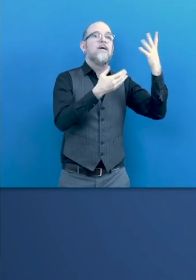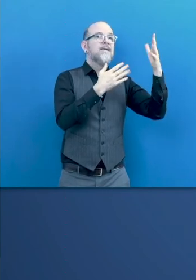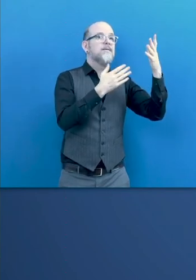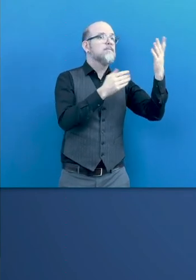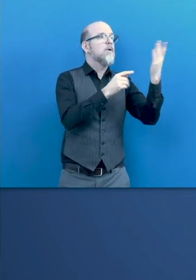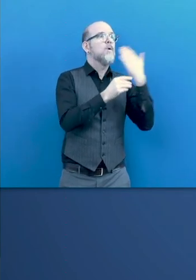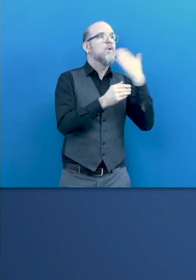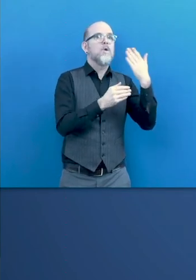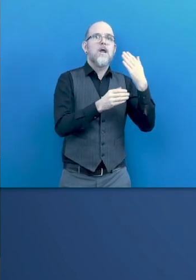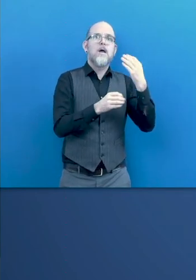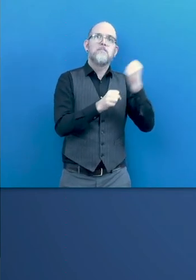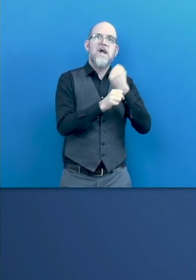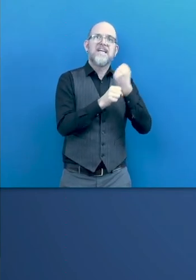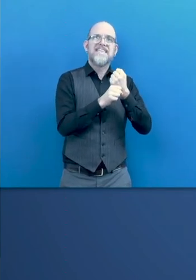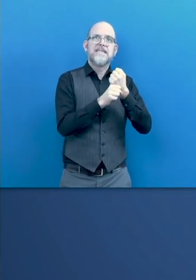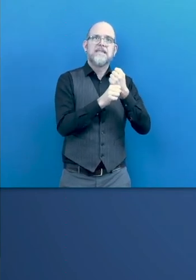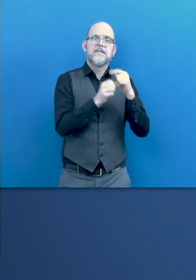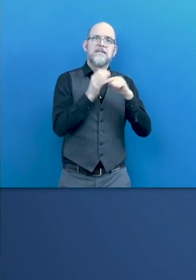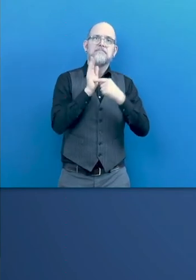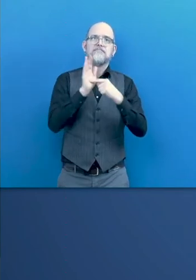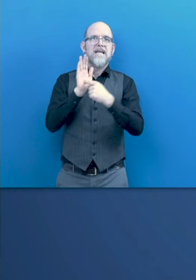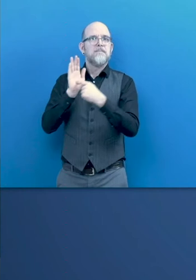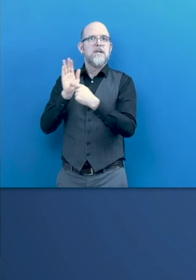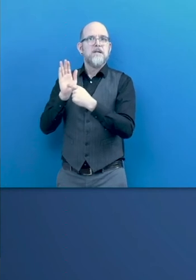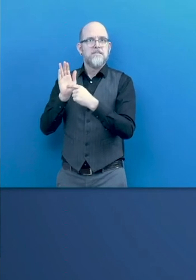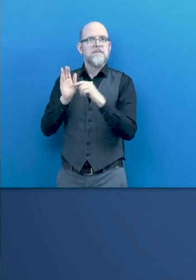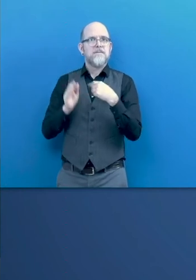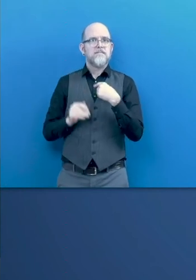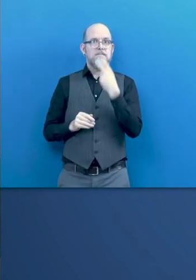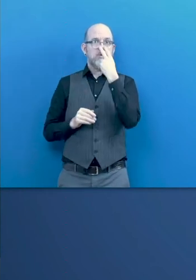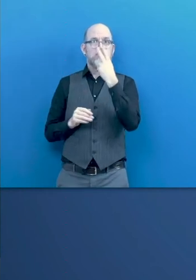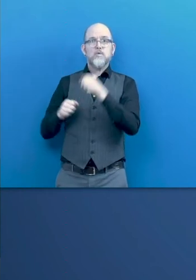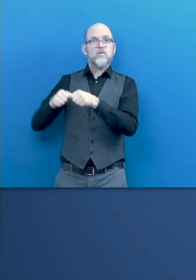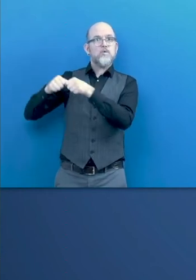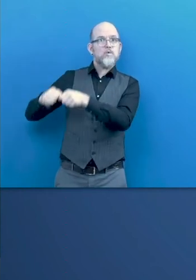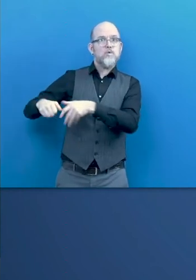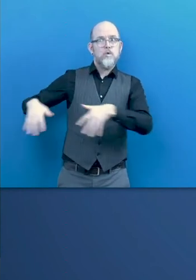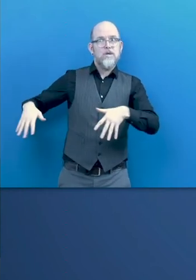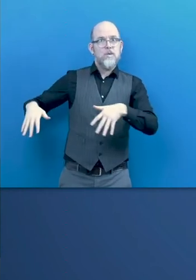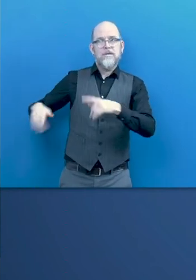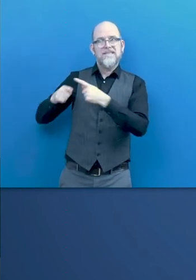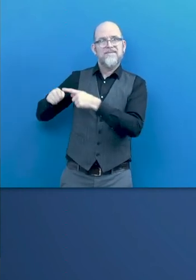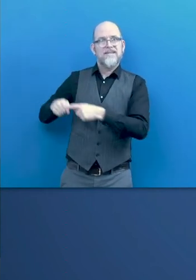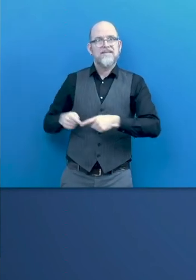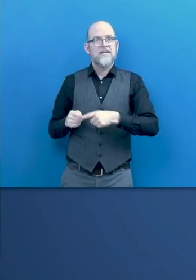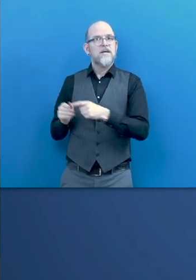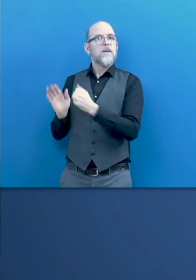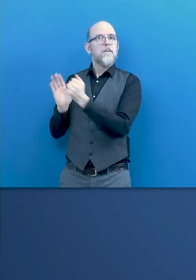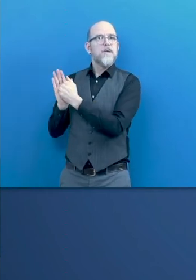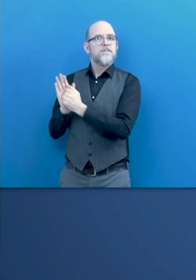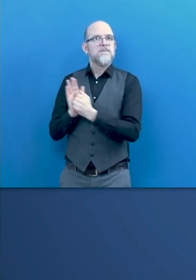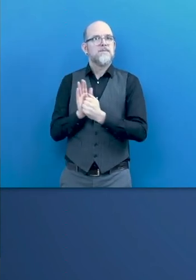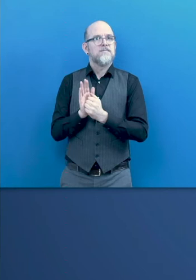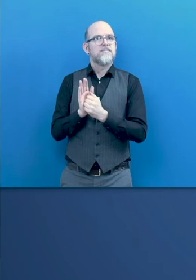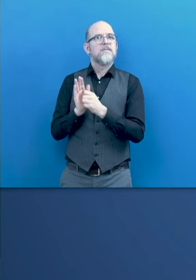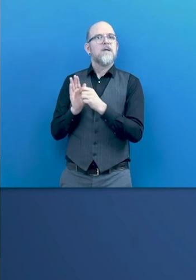Here you can see the structure, basically, of the document. So you will find at the very beginning some figures and statistics